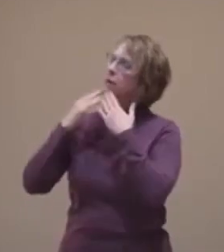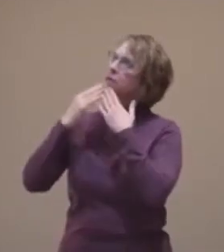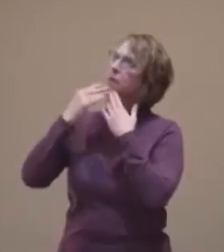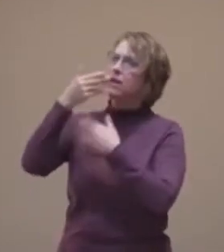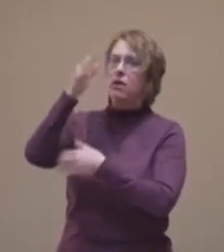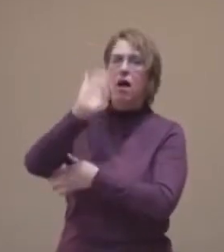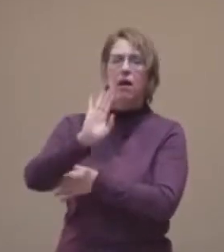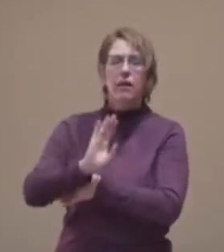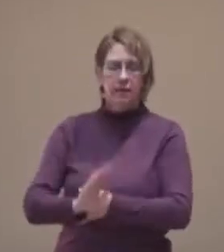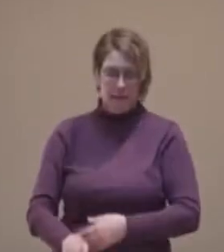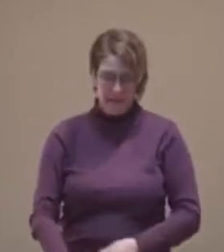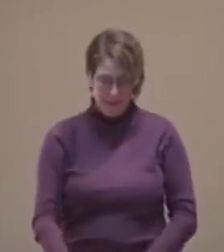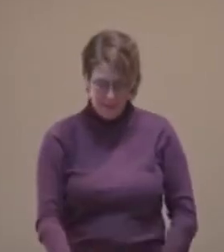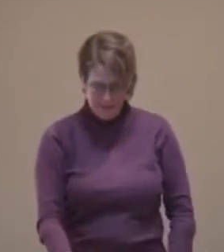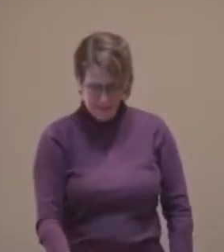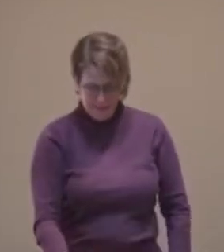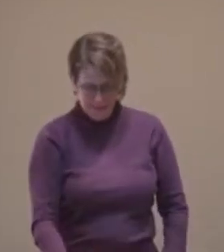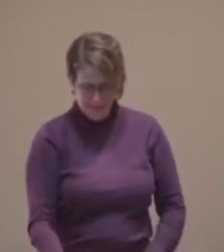Praise be to God.